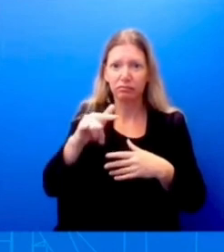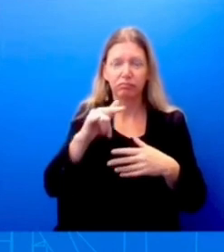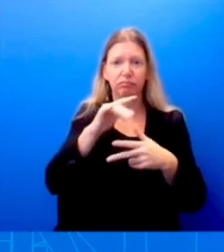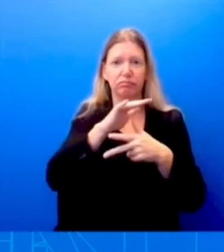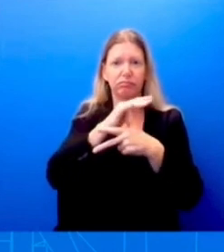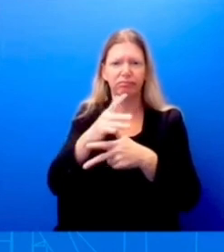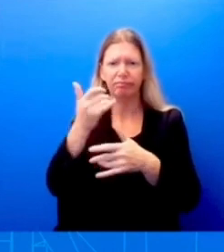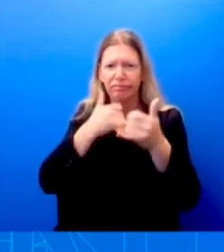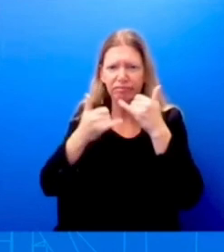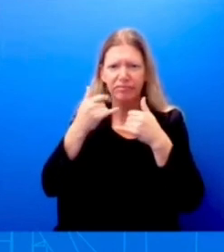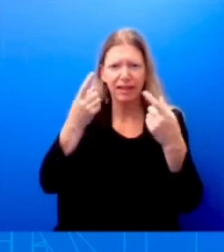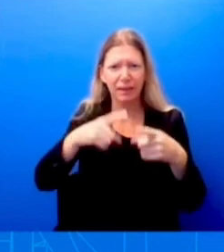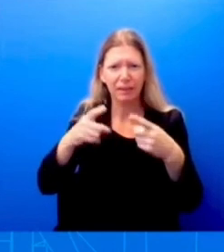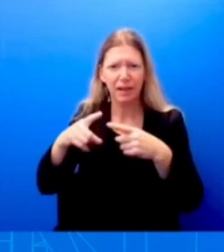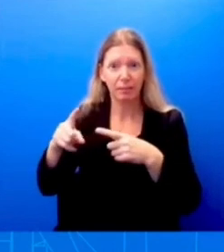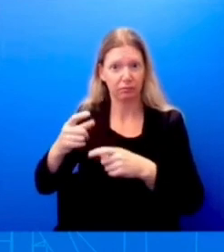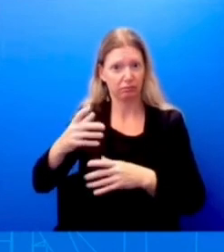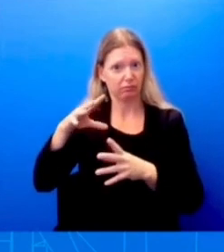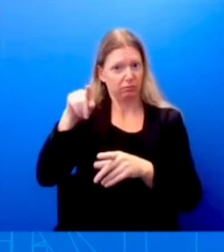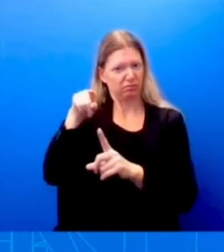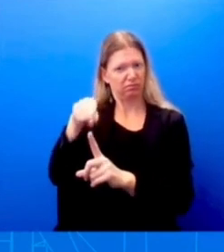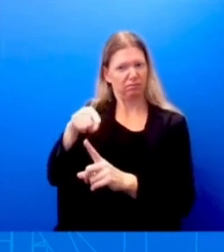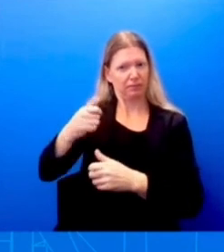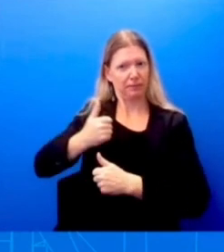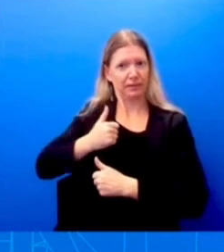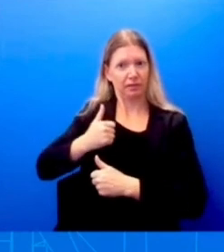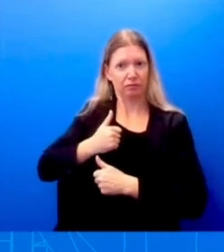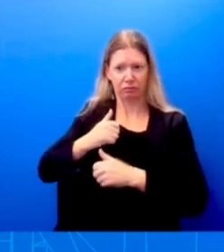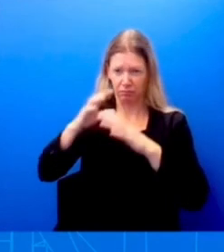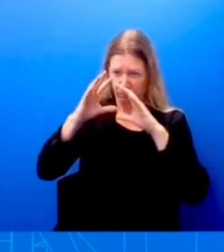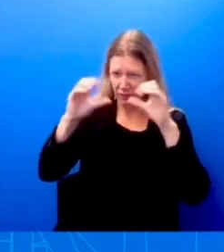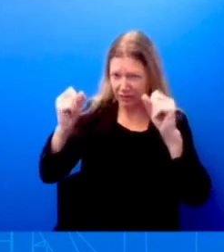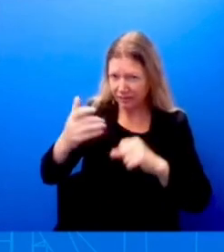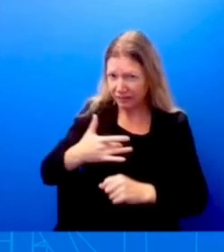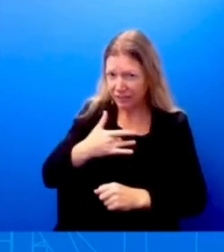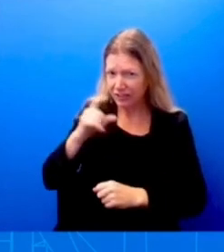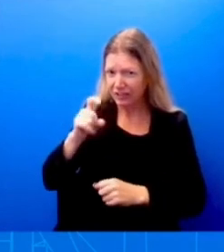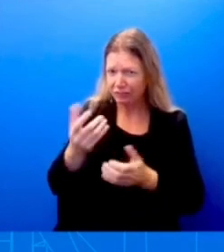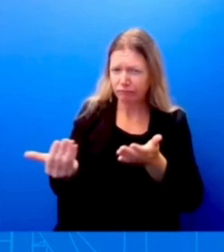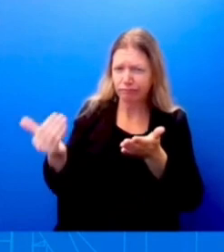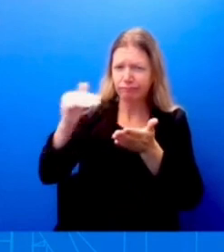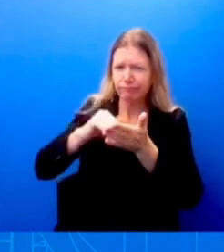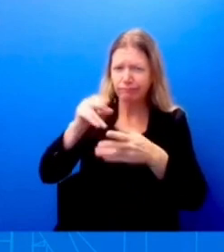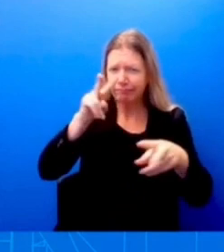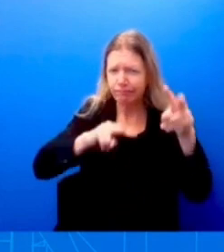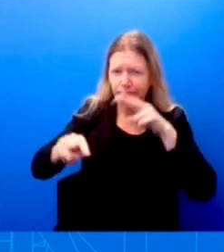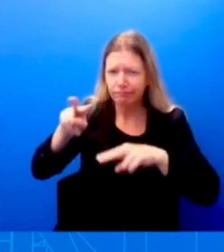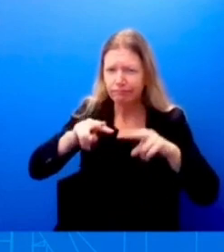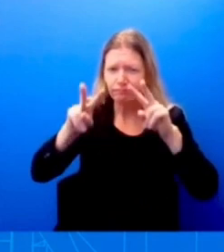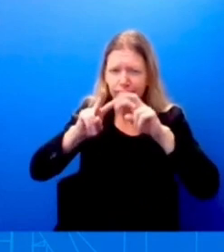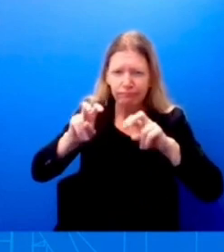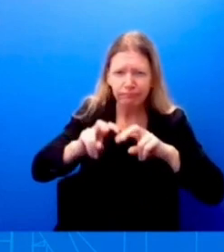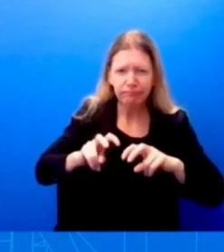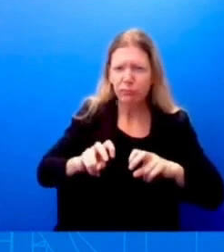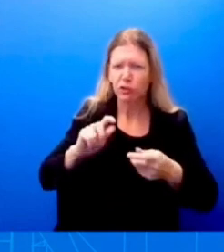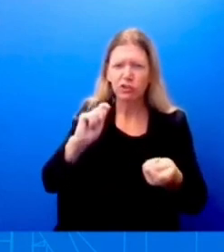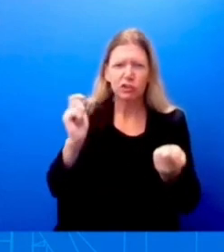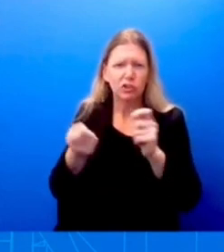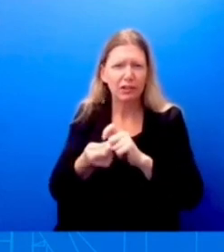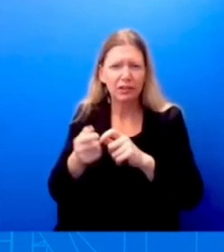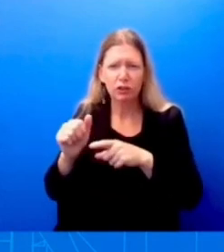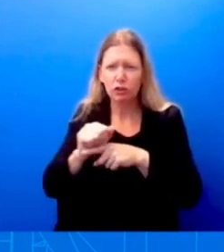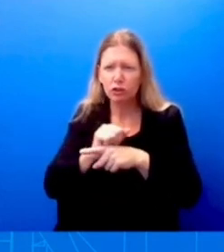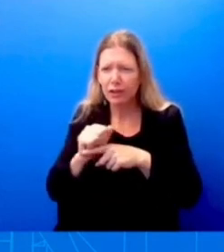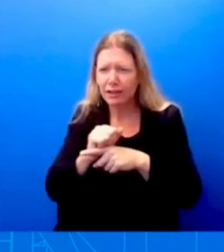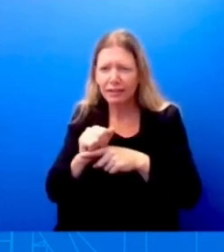to be some sort of a re-evaluation or reconsideration of, of training or focus on maintenance? Ms. Look, the President is, of course, is,